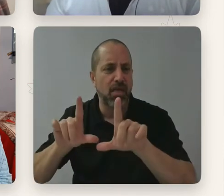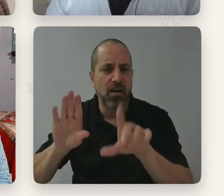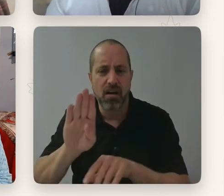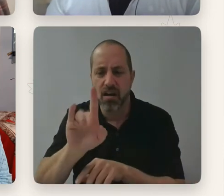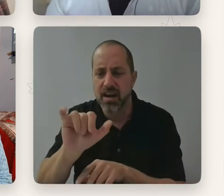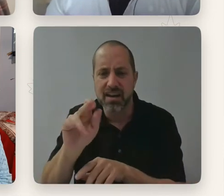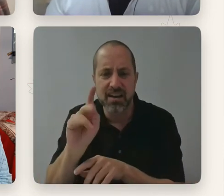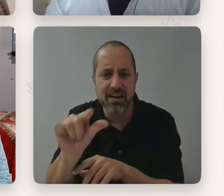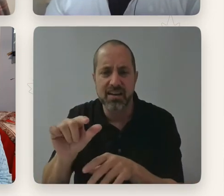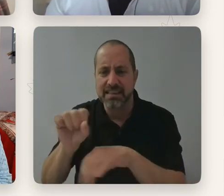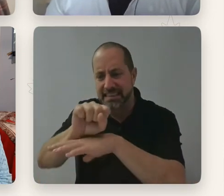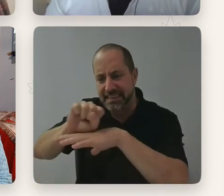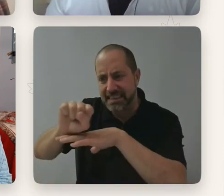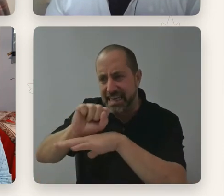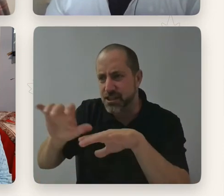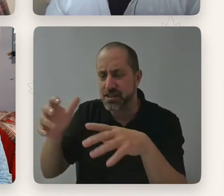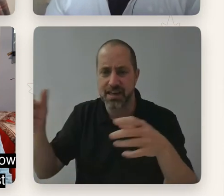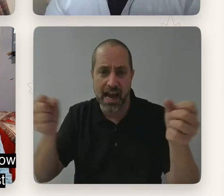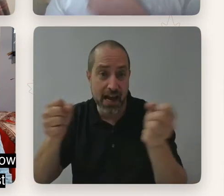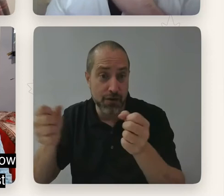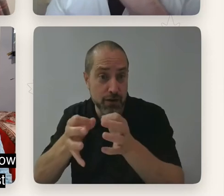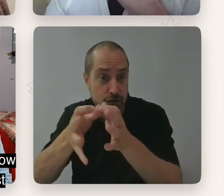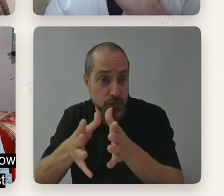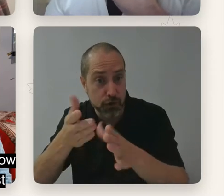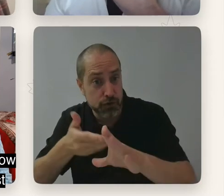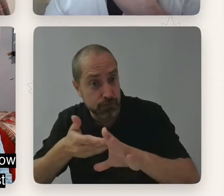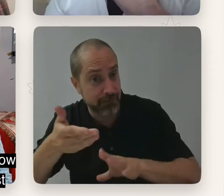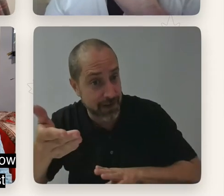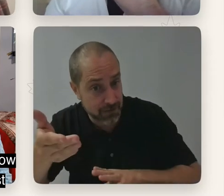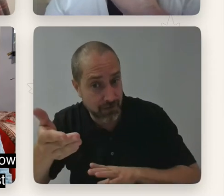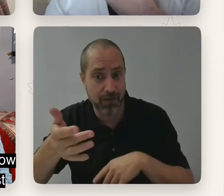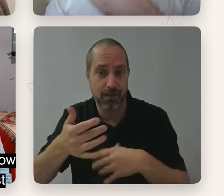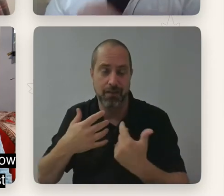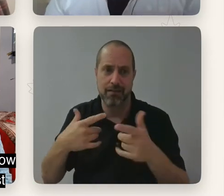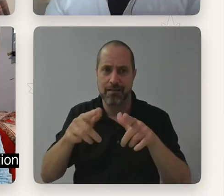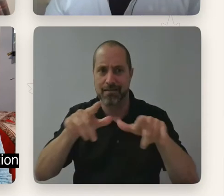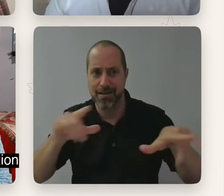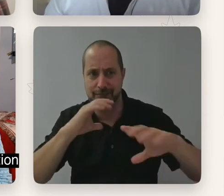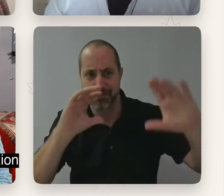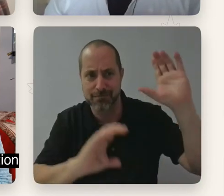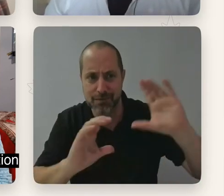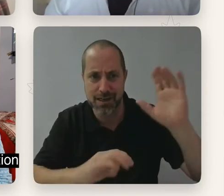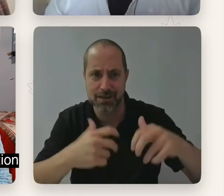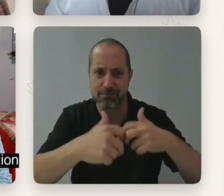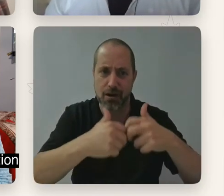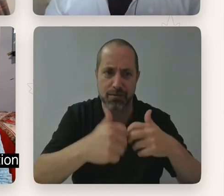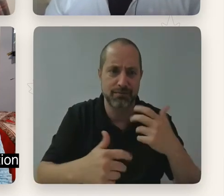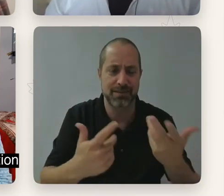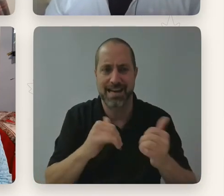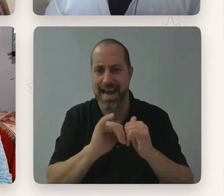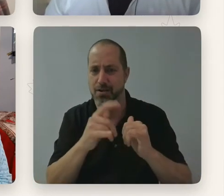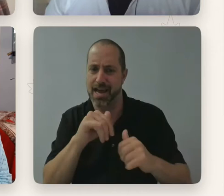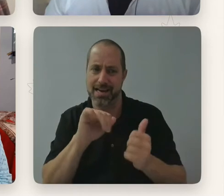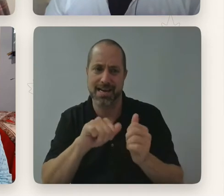interpreters on sets, in terms of, you know, language problems with how roles are listed in the first place and how representation is made